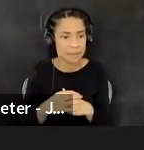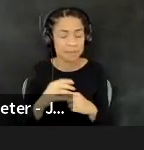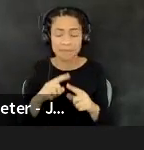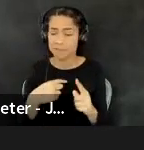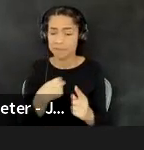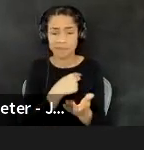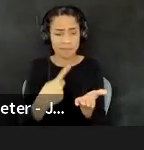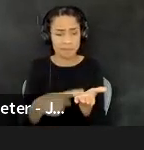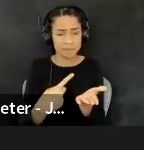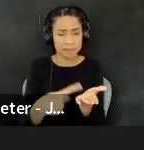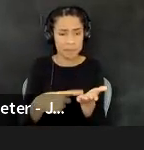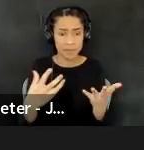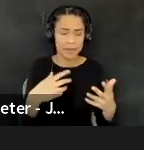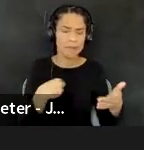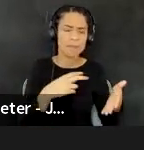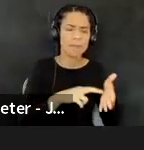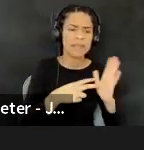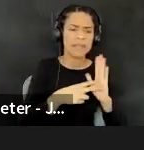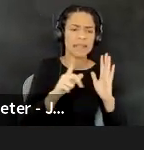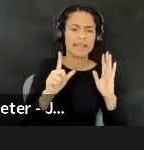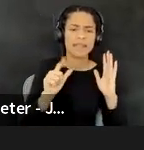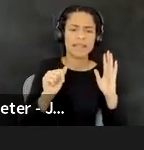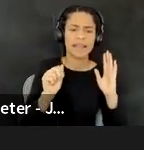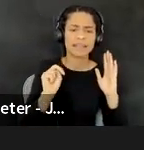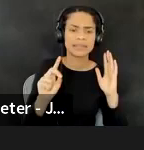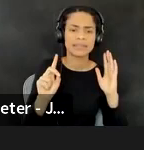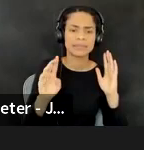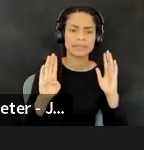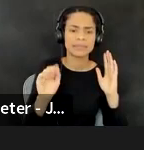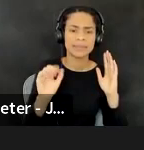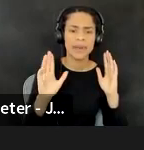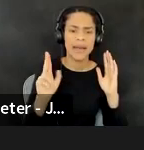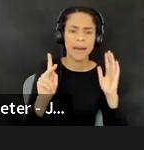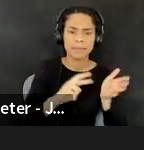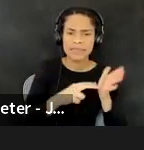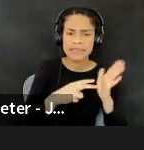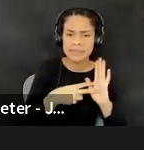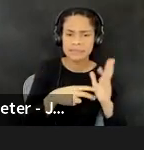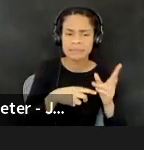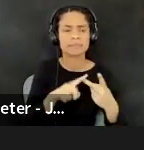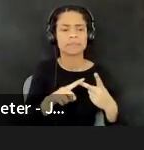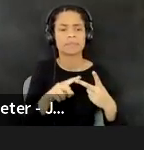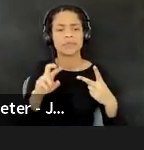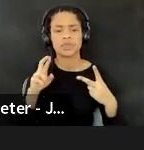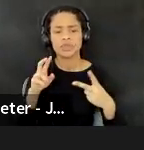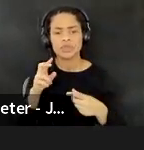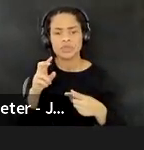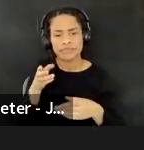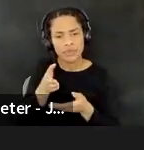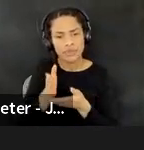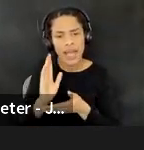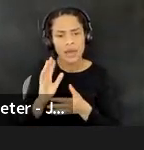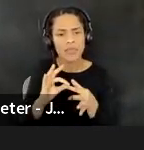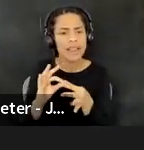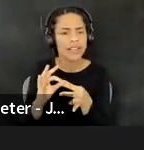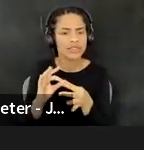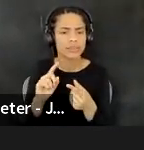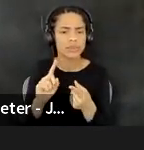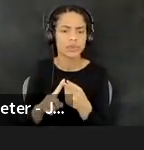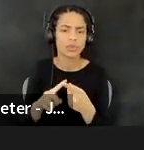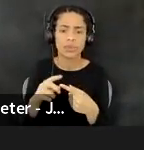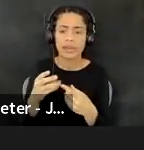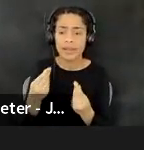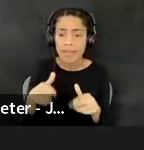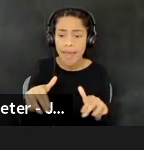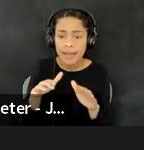you know, what do we mean by land back? Uh, what do we mean about, you know, right relationship to land and to history and to people?